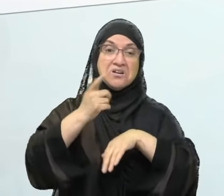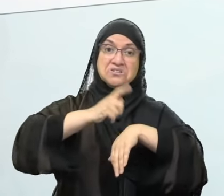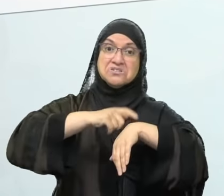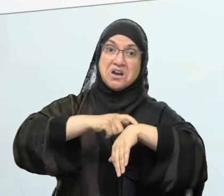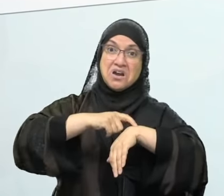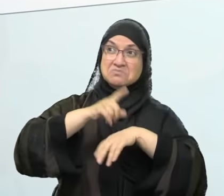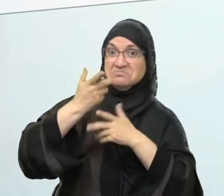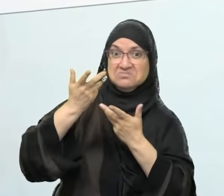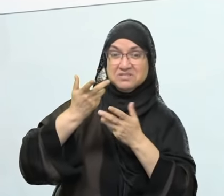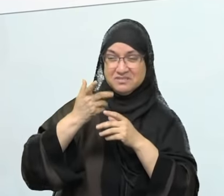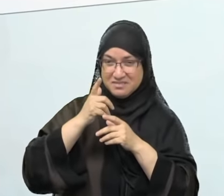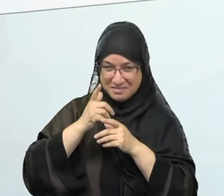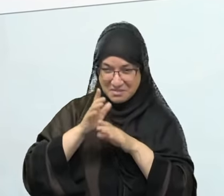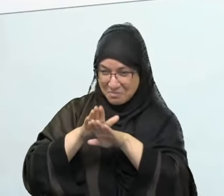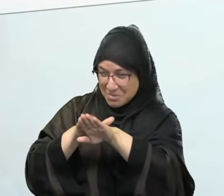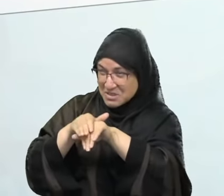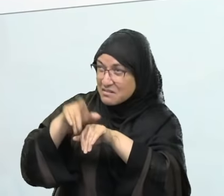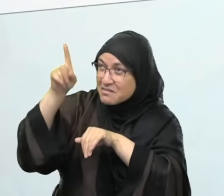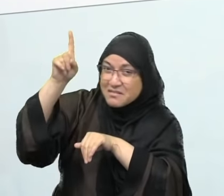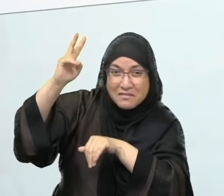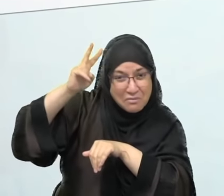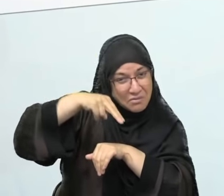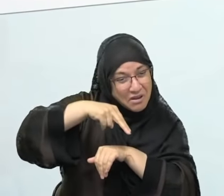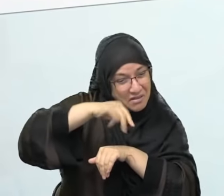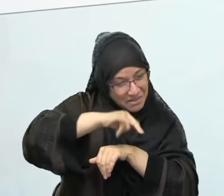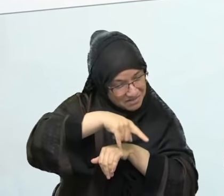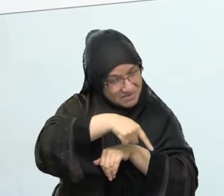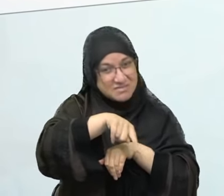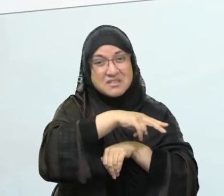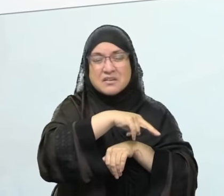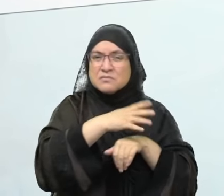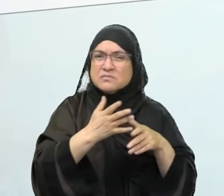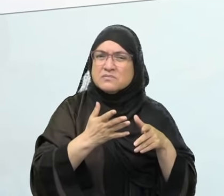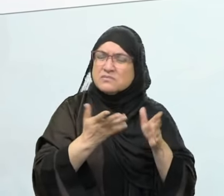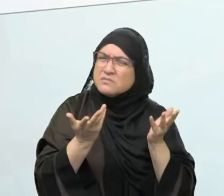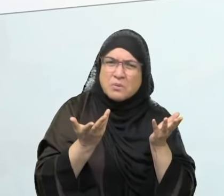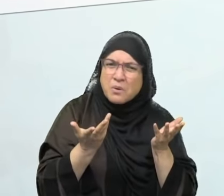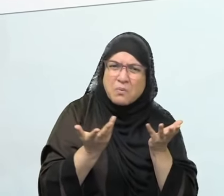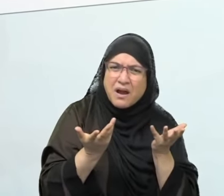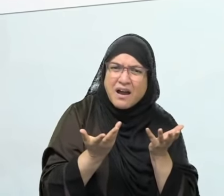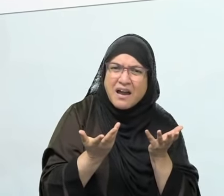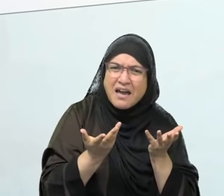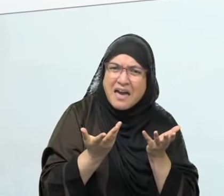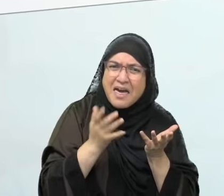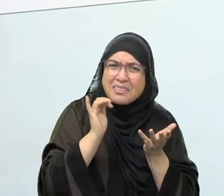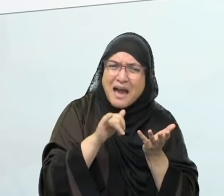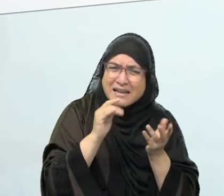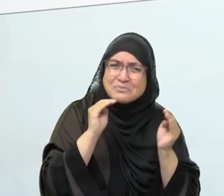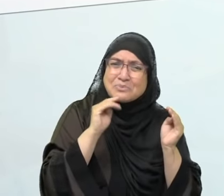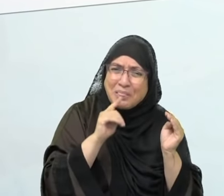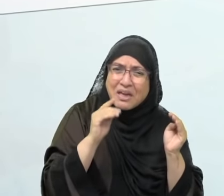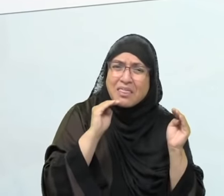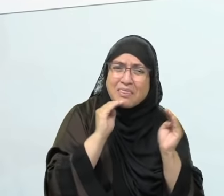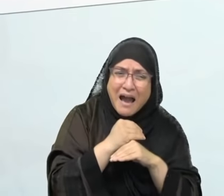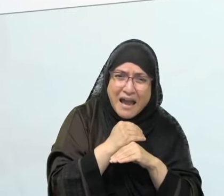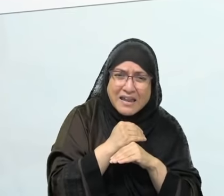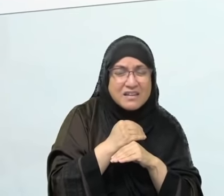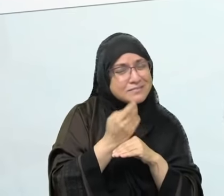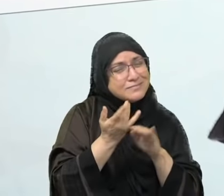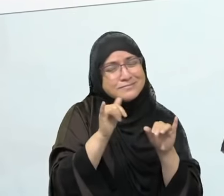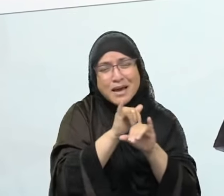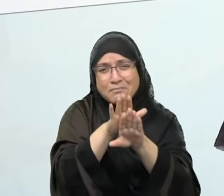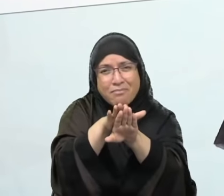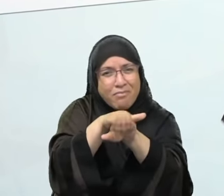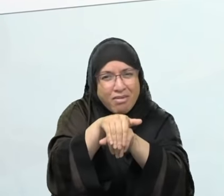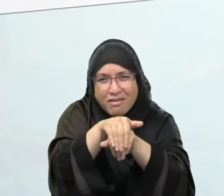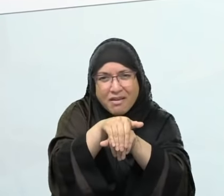He mentions lying as a necessary trait of hypocrisy. Why? Because the hypocrites took living a